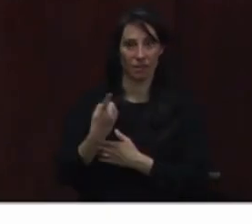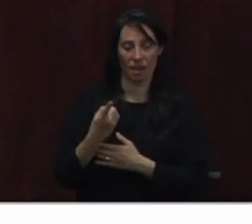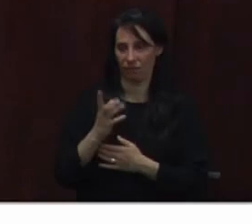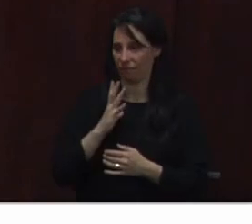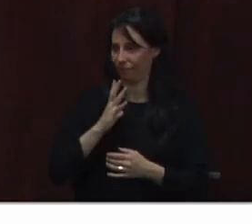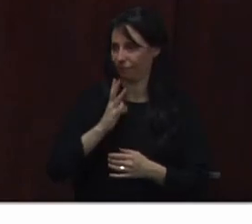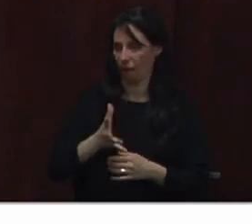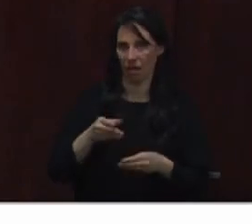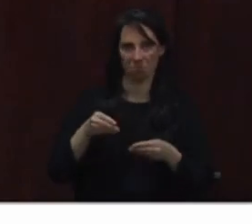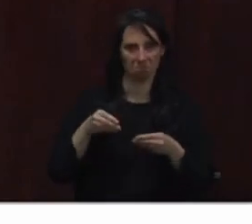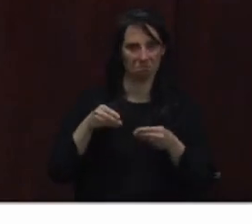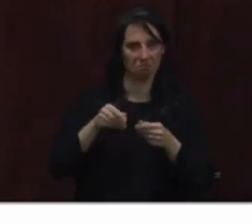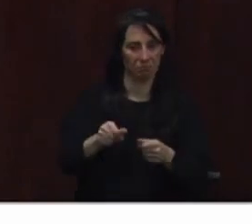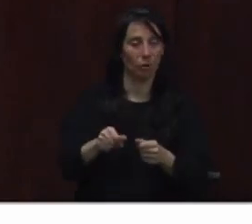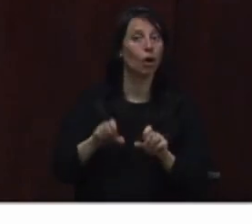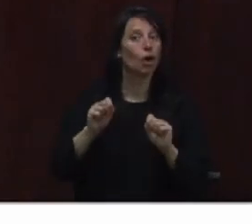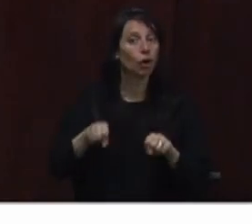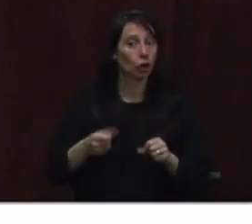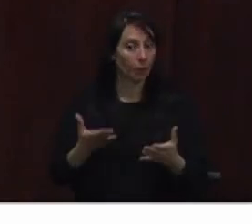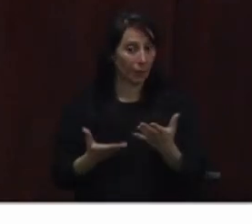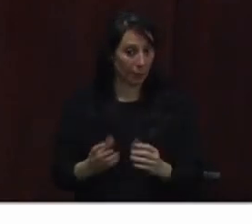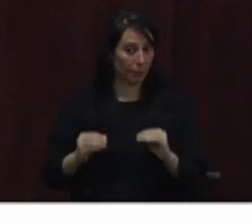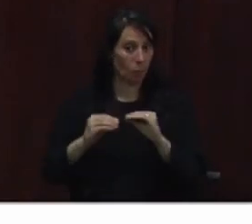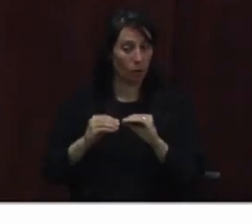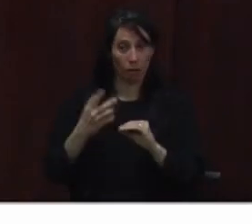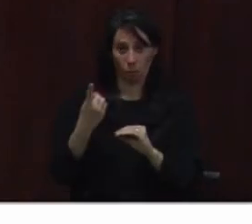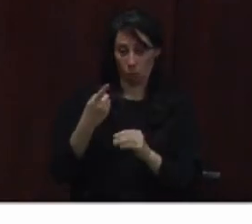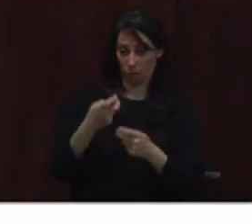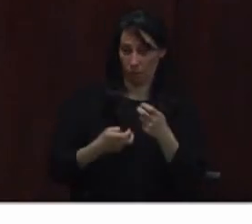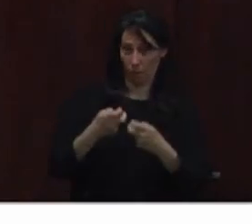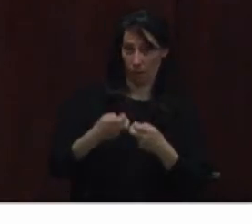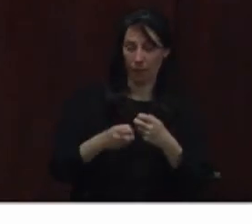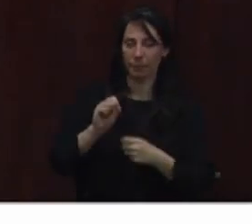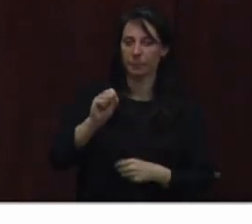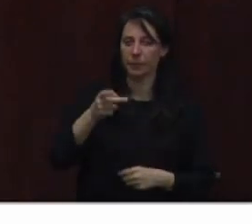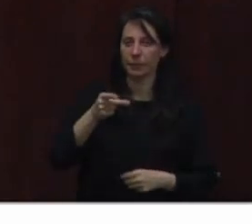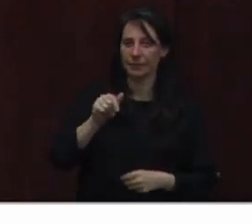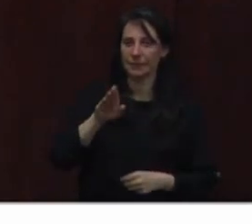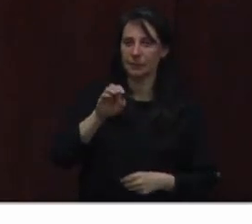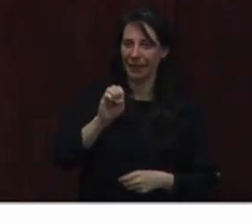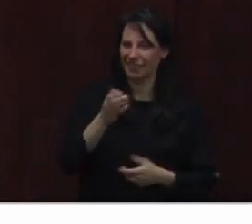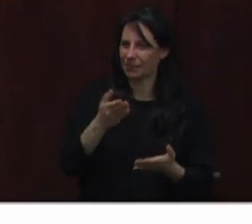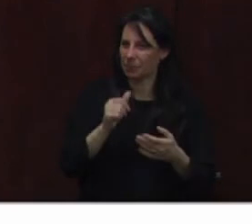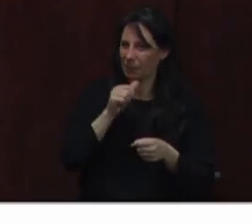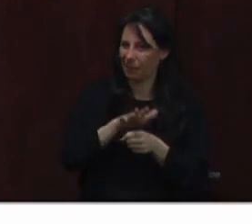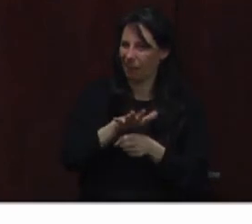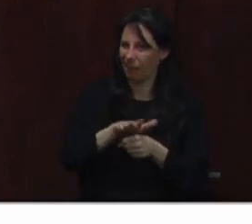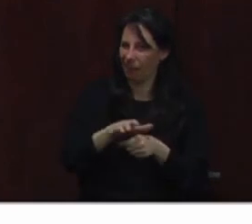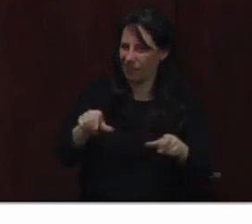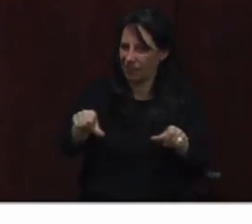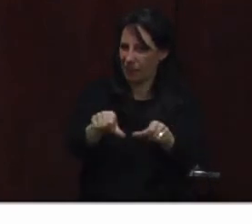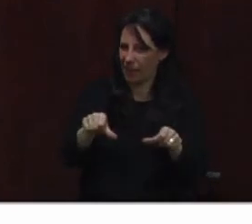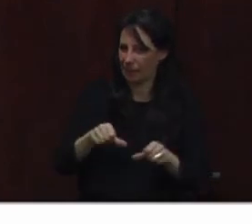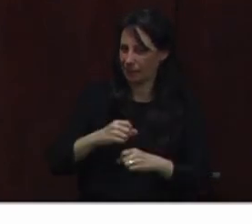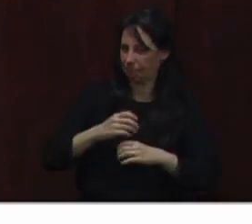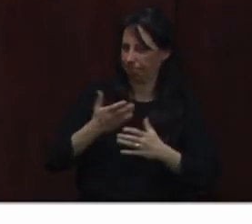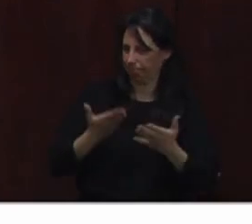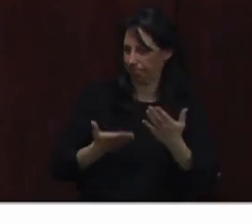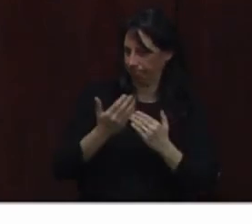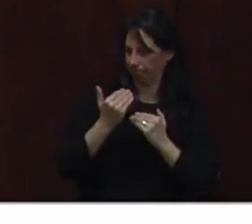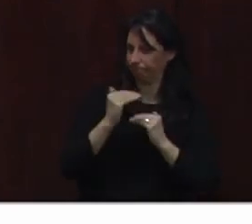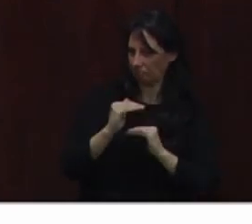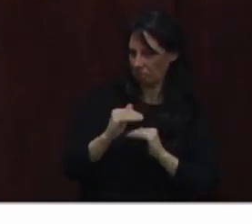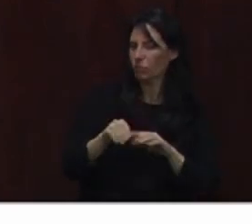we did find out that it becomes a footprint issue in spacing and safety issue just because of the space available to us there. So